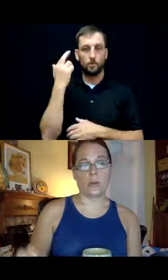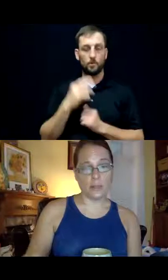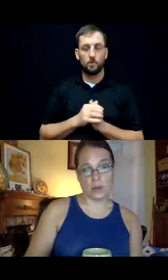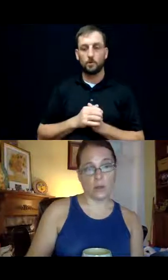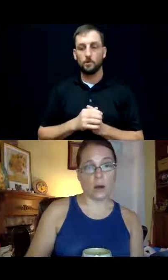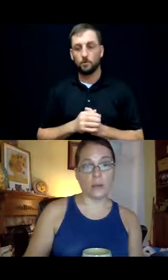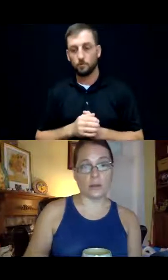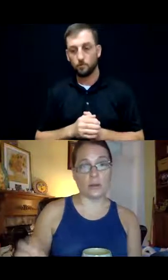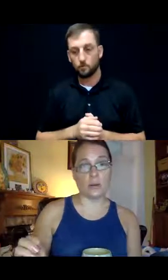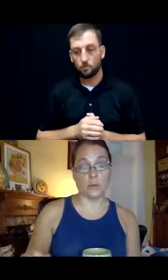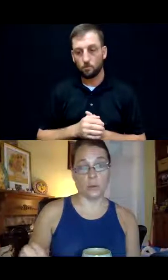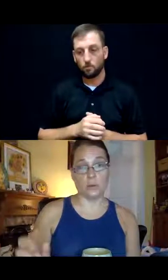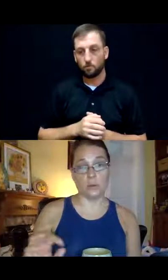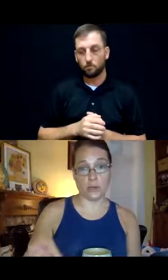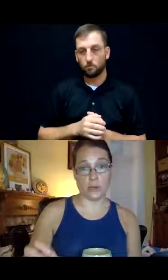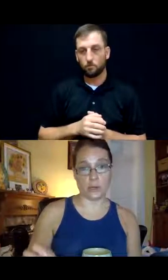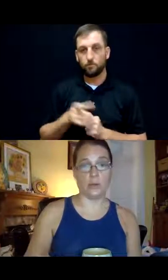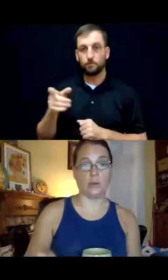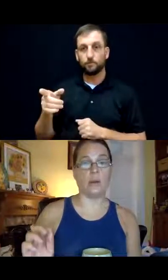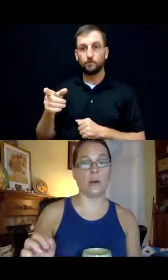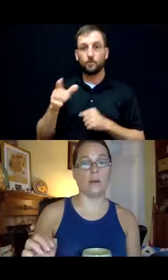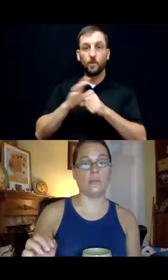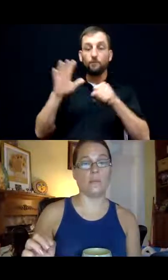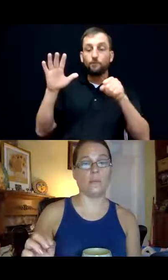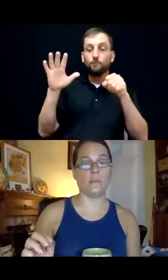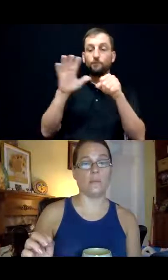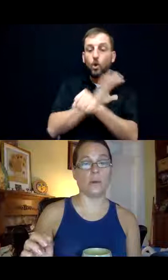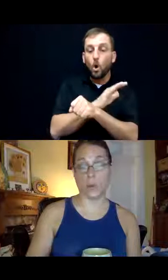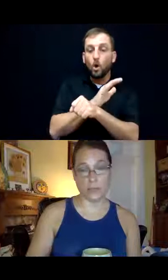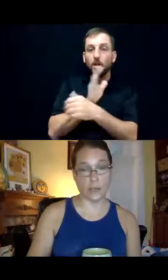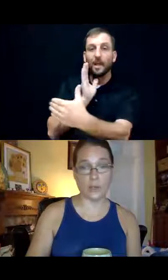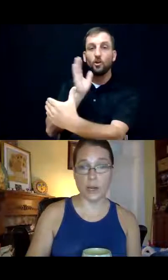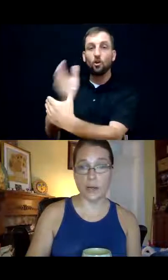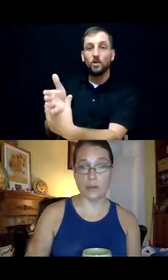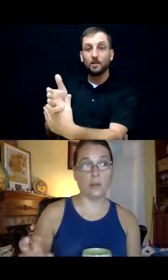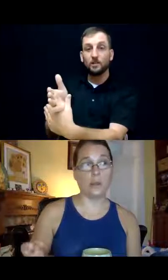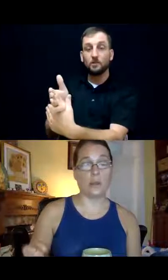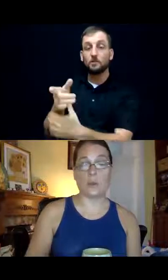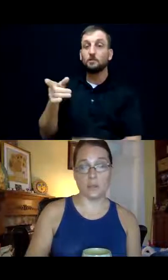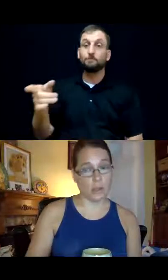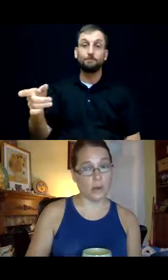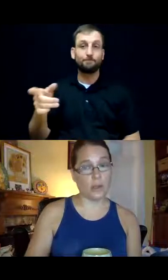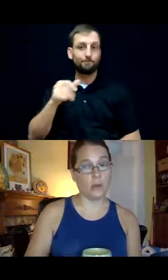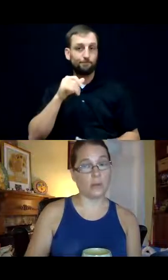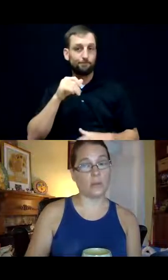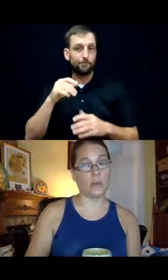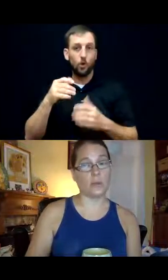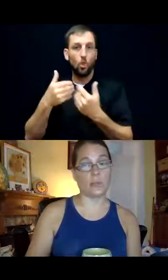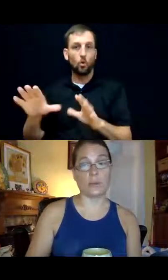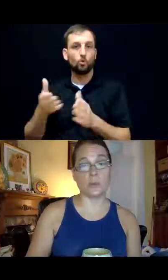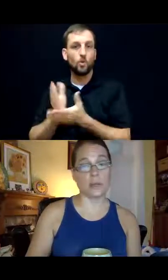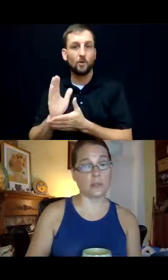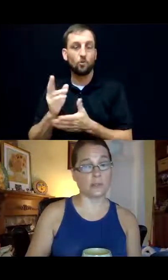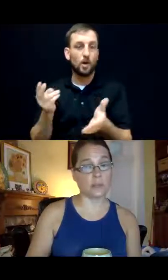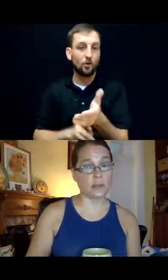the rights that are lost under a full interdiction, um, the right to contract, the right to marry, the right to